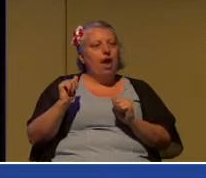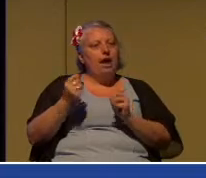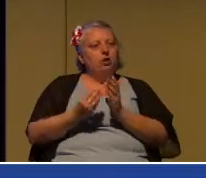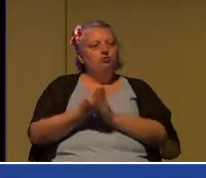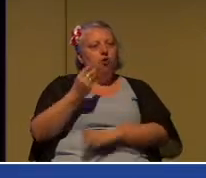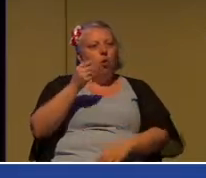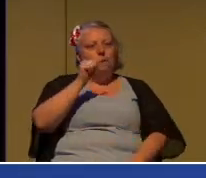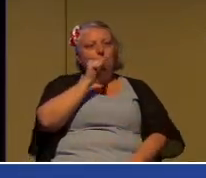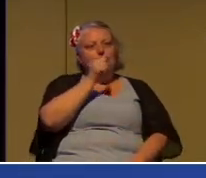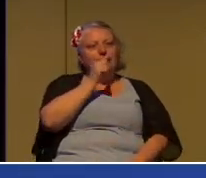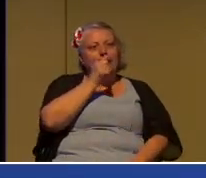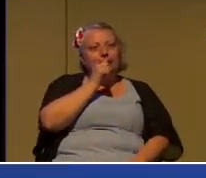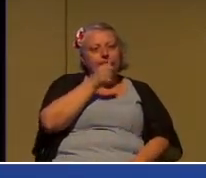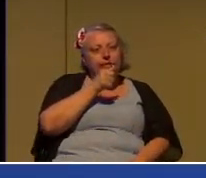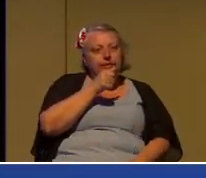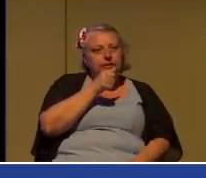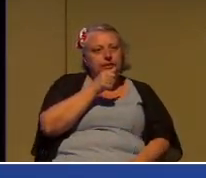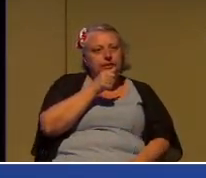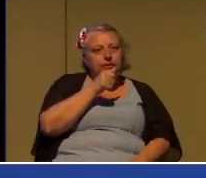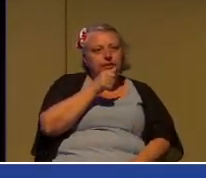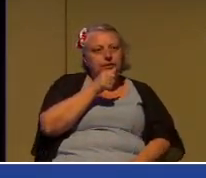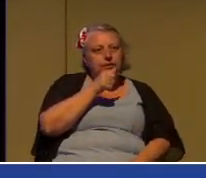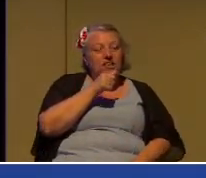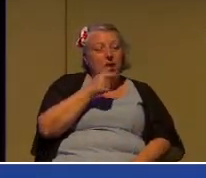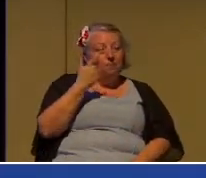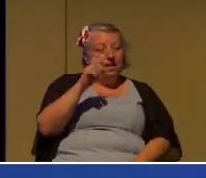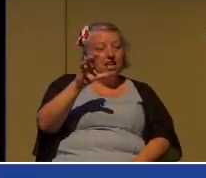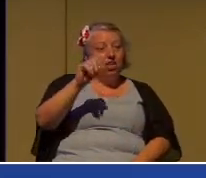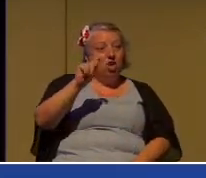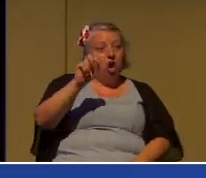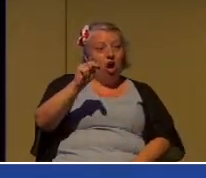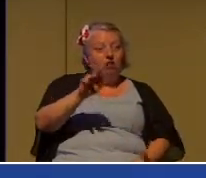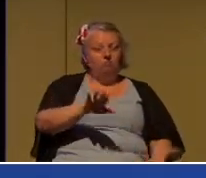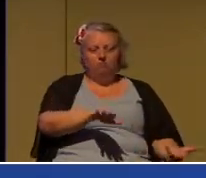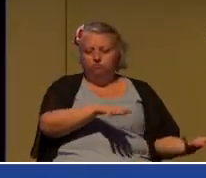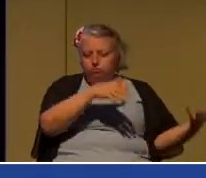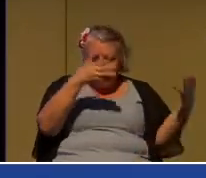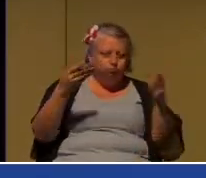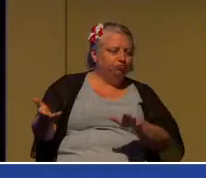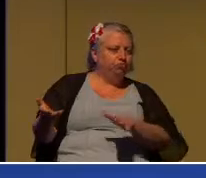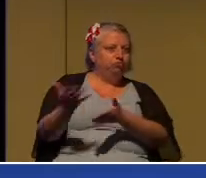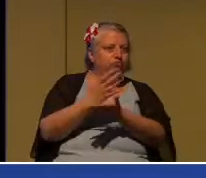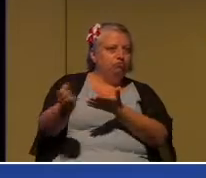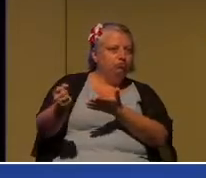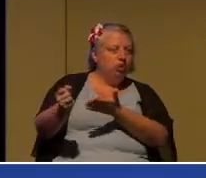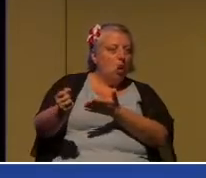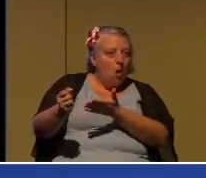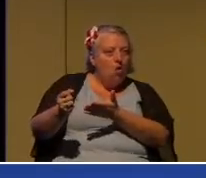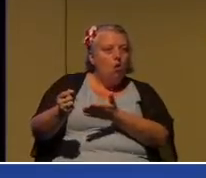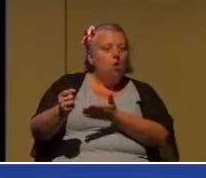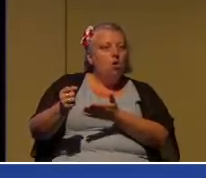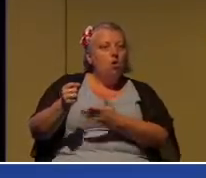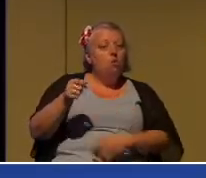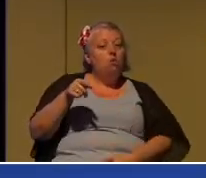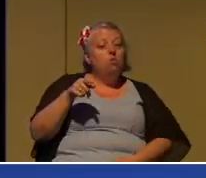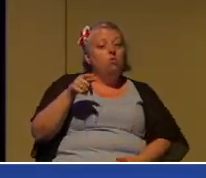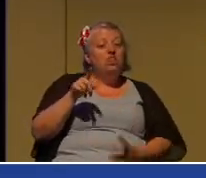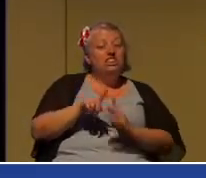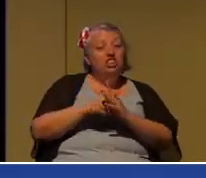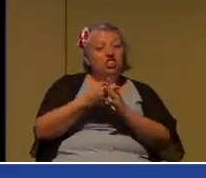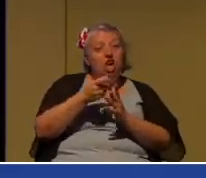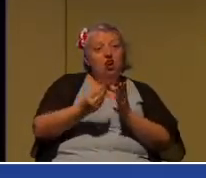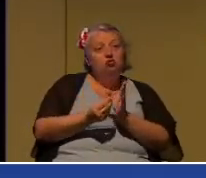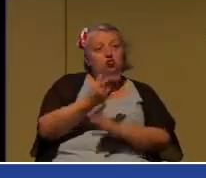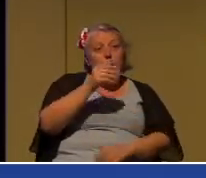And peanuts revived the agricultural industry. diversified and the American South was able to get beyond. They would have never